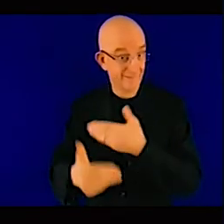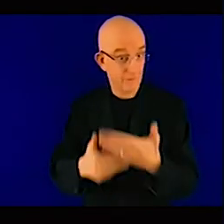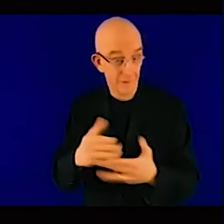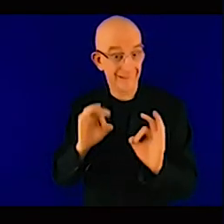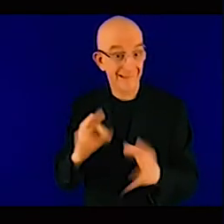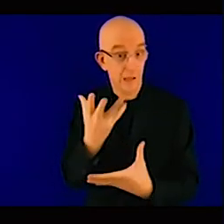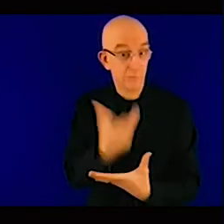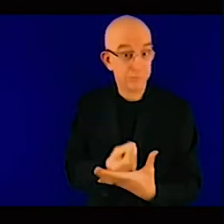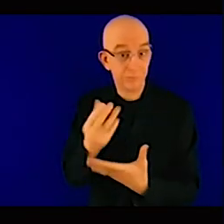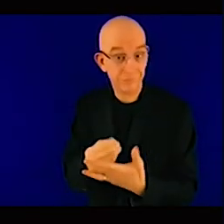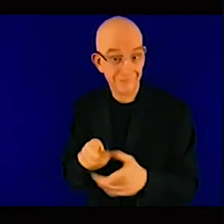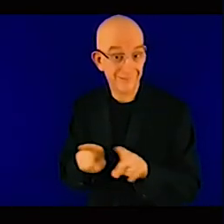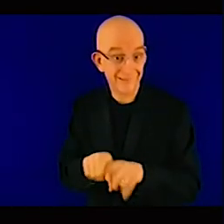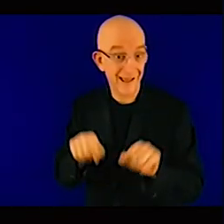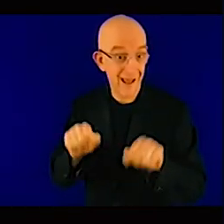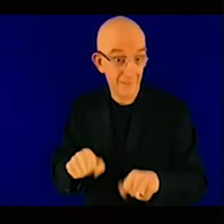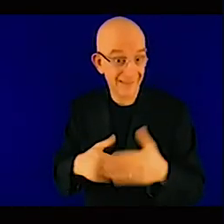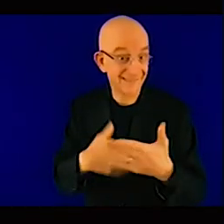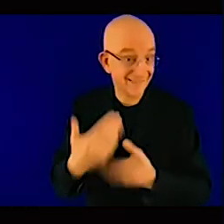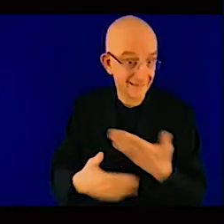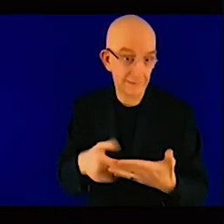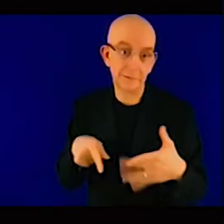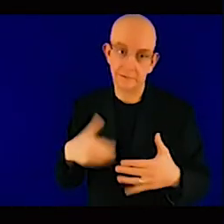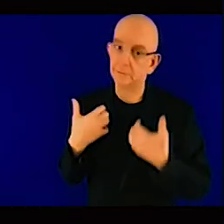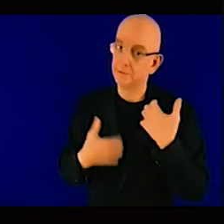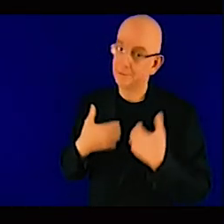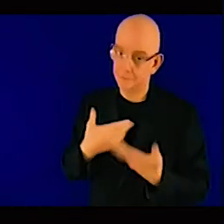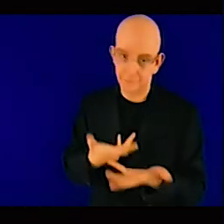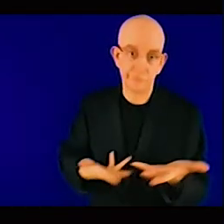factor so that's it for me thank you thanks